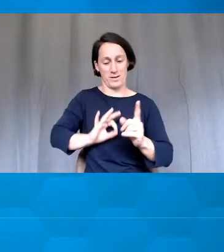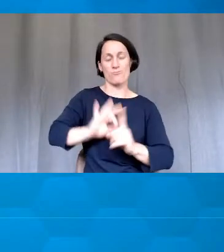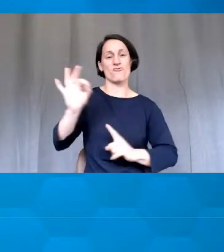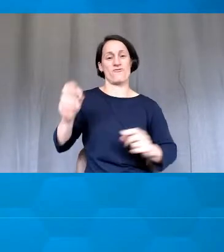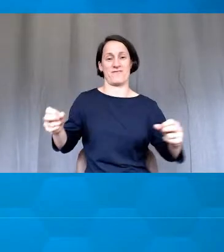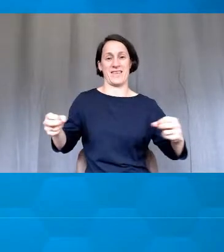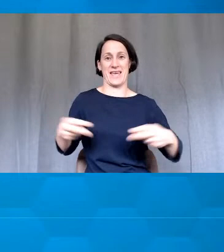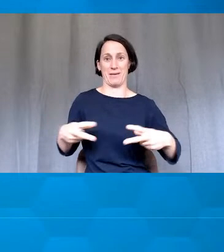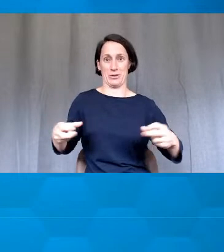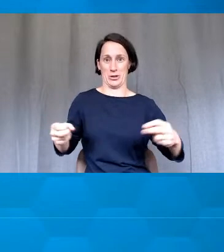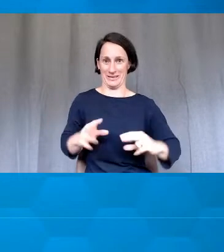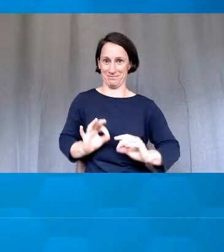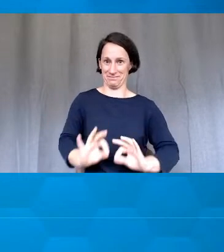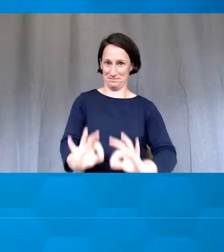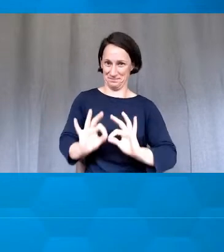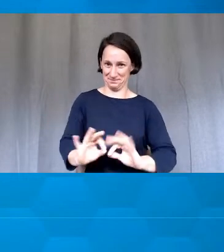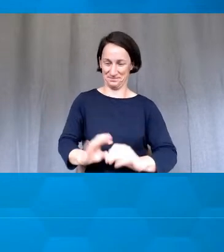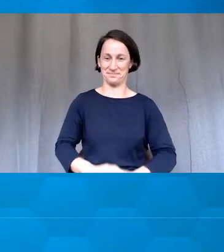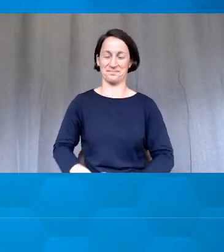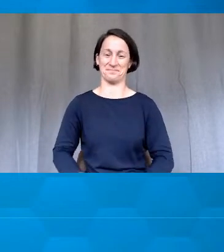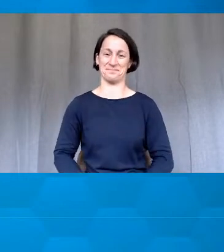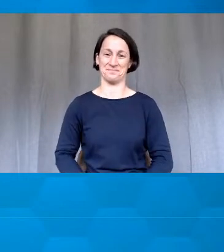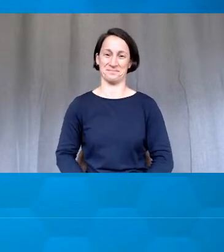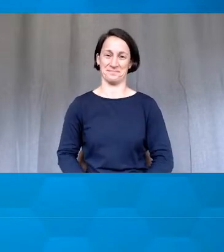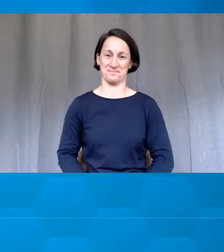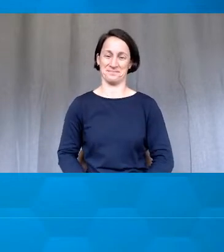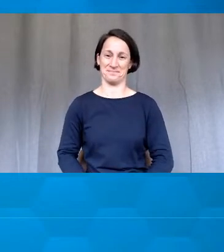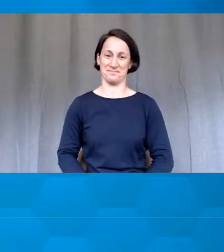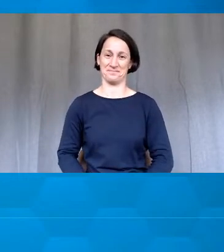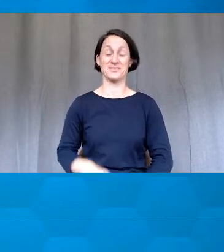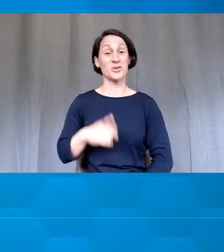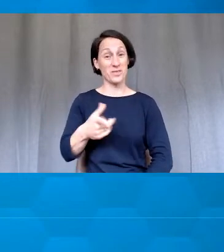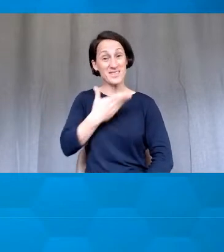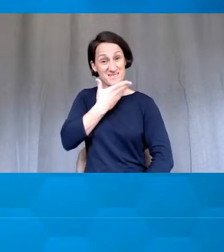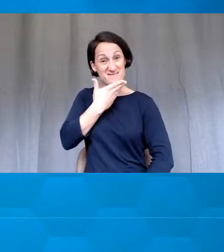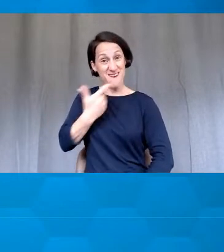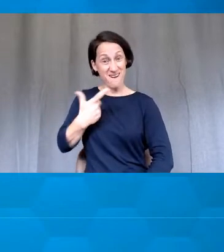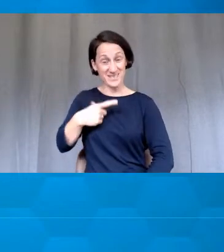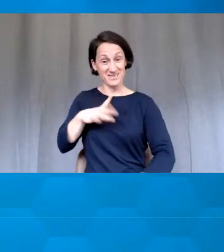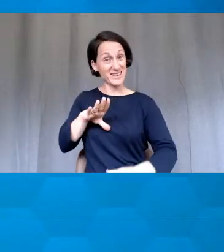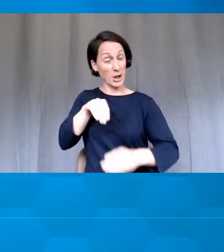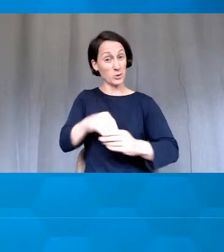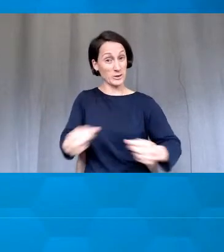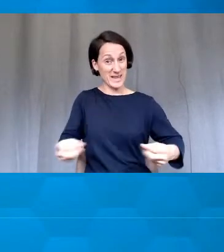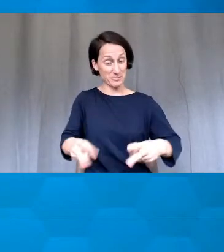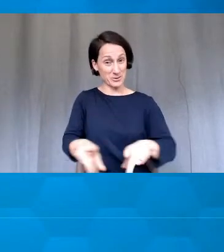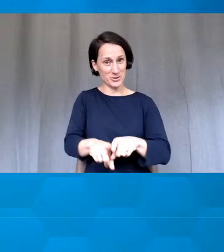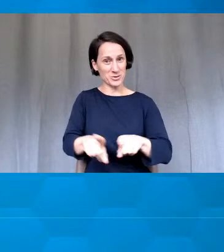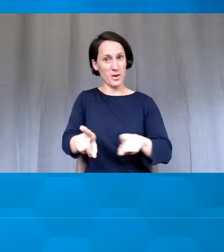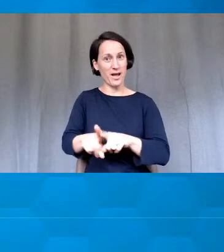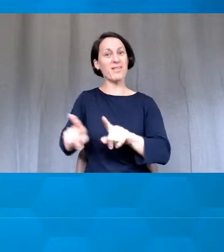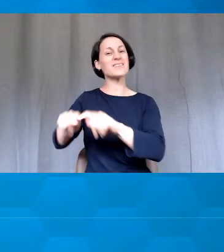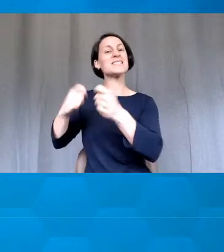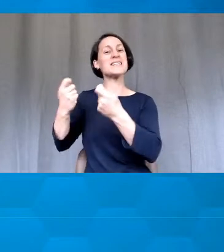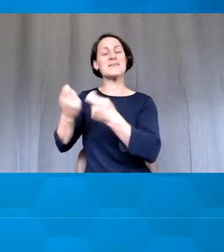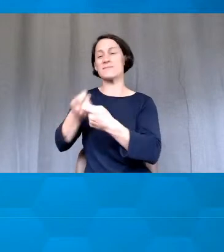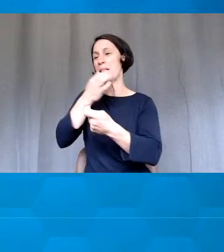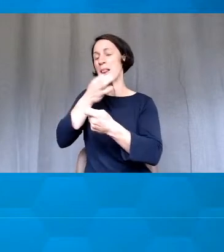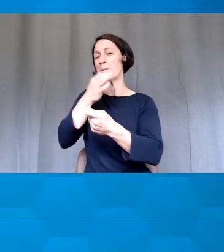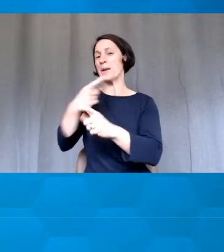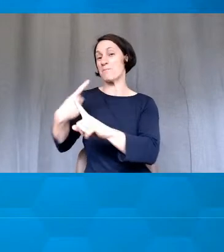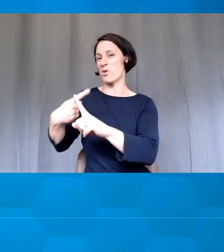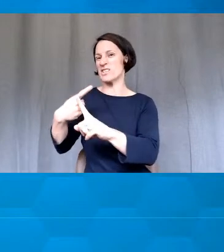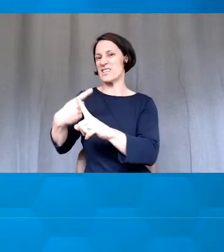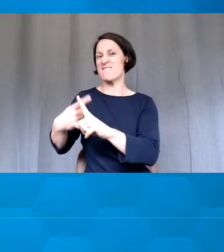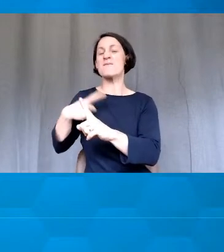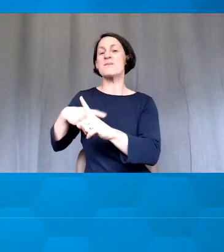actually closed captions what you're saying. So that's the really nice inclusive piece that Teams has the advantage over perhaps Zoom